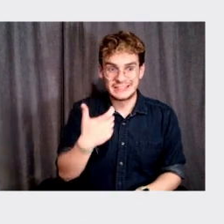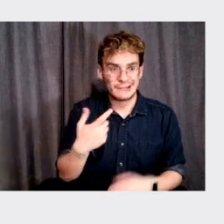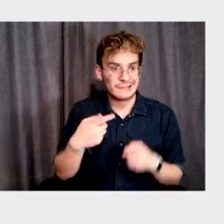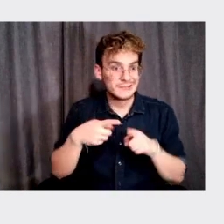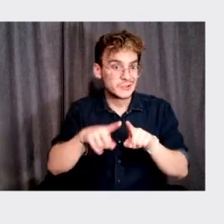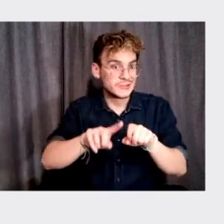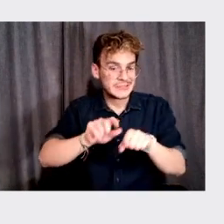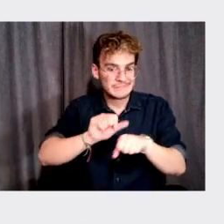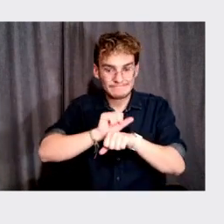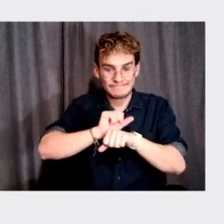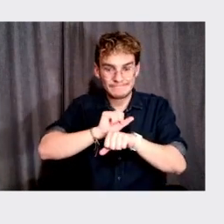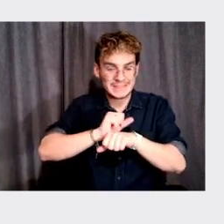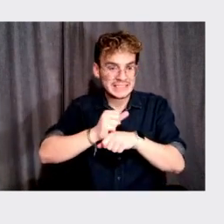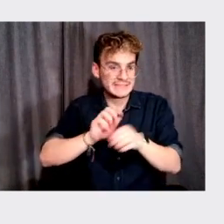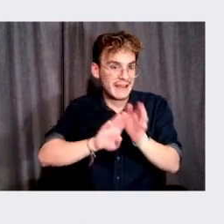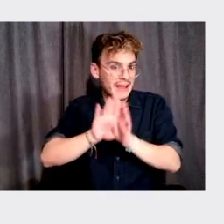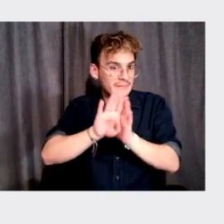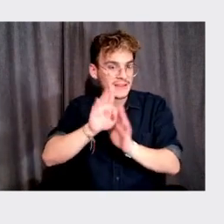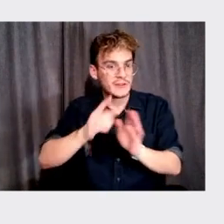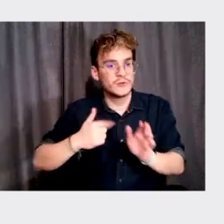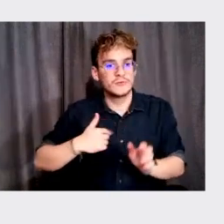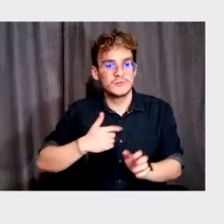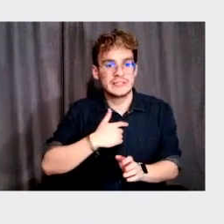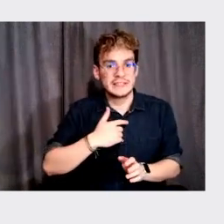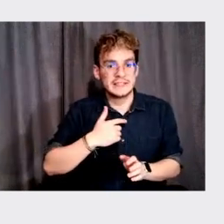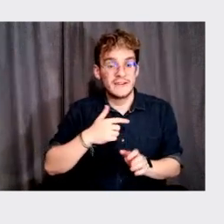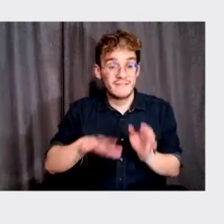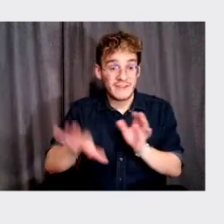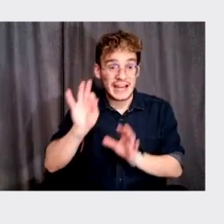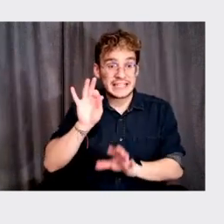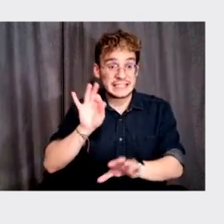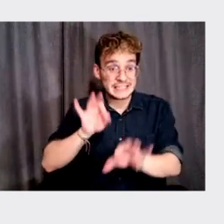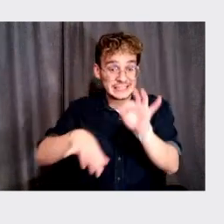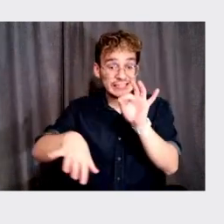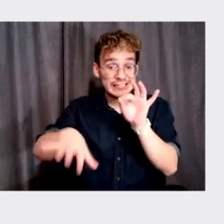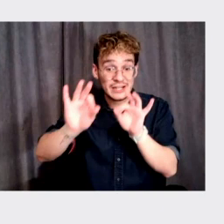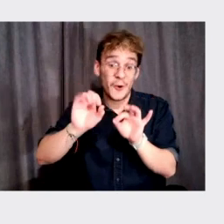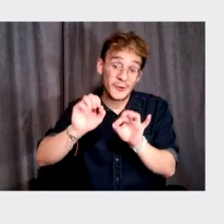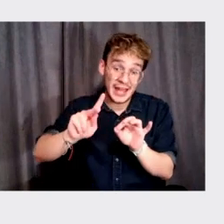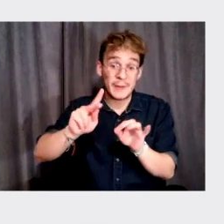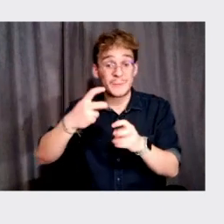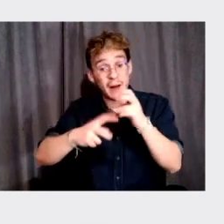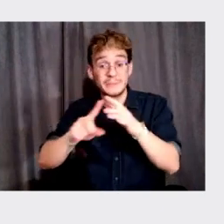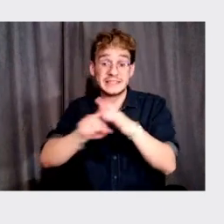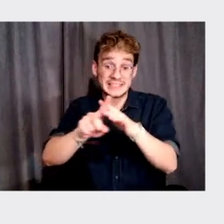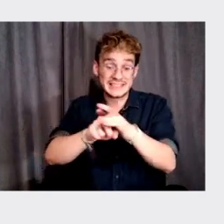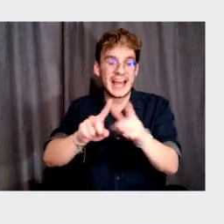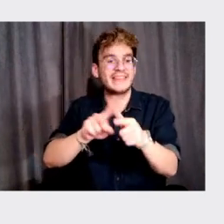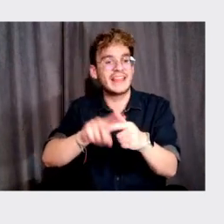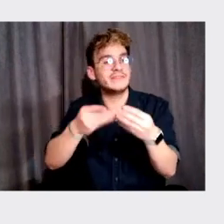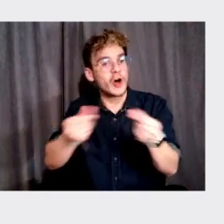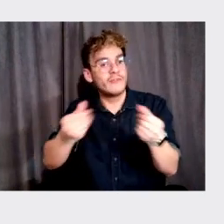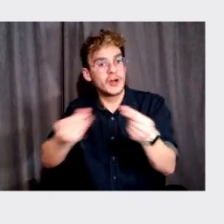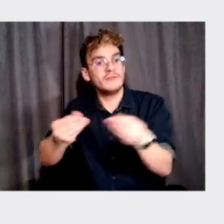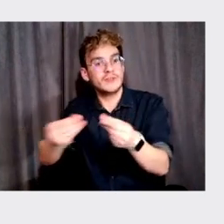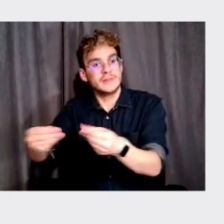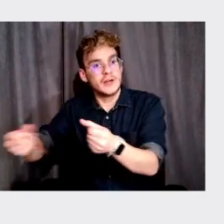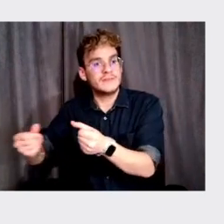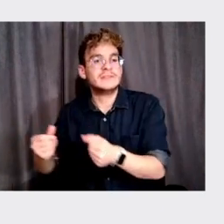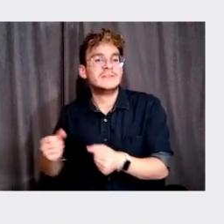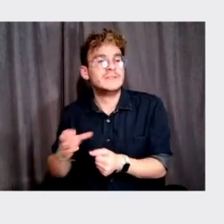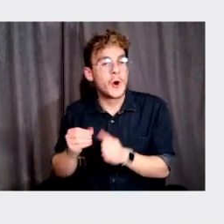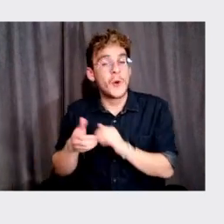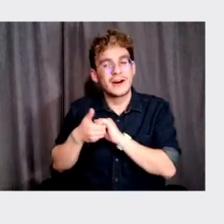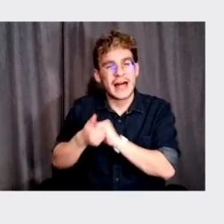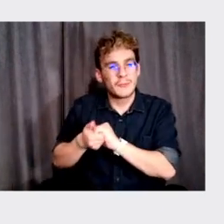we were developing, uh, we were finding out those things and, uh, and, and making it better and making it better. And so it's this